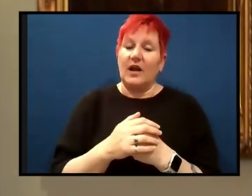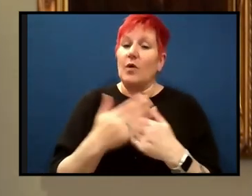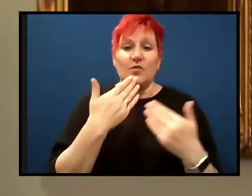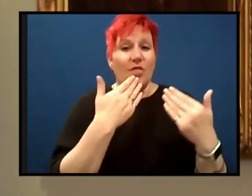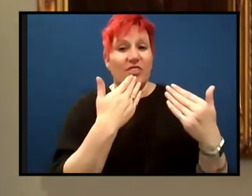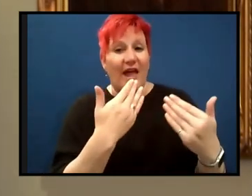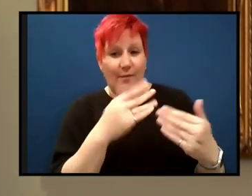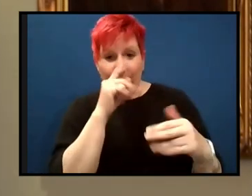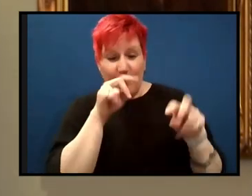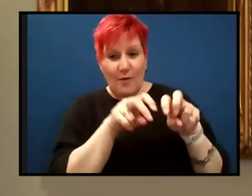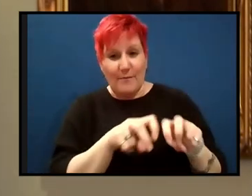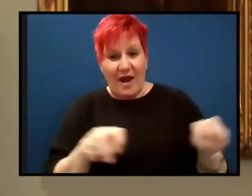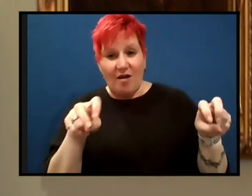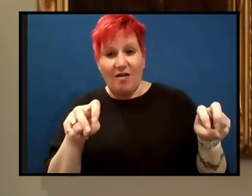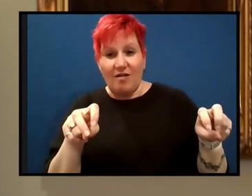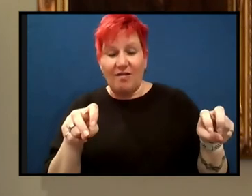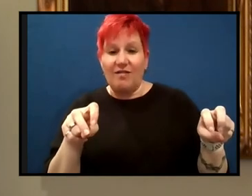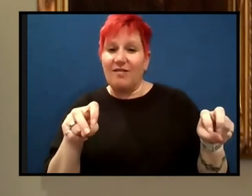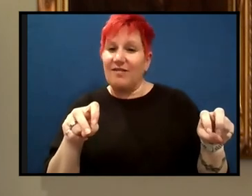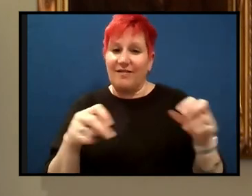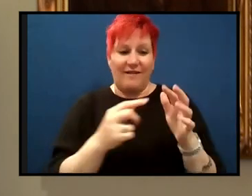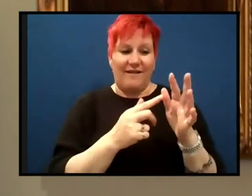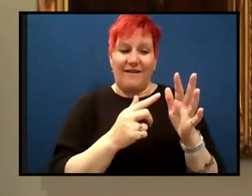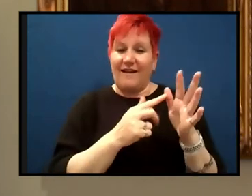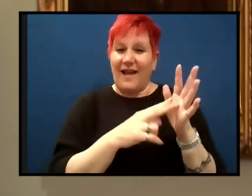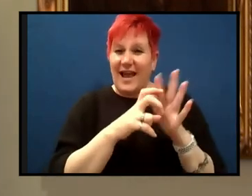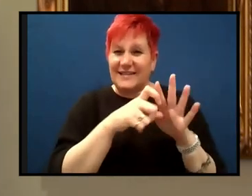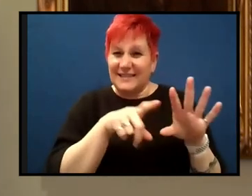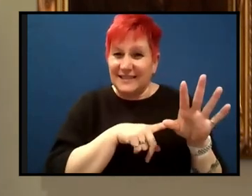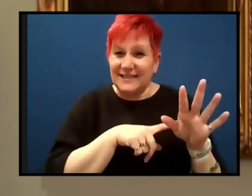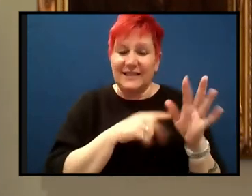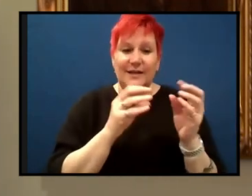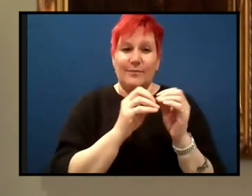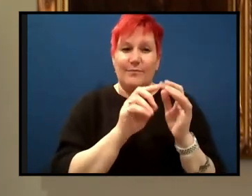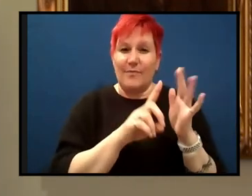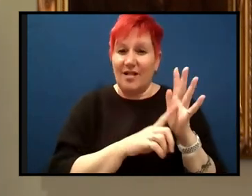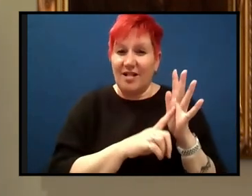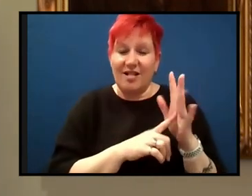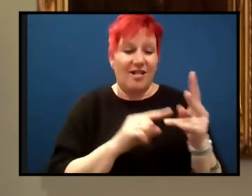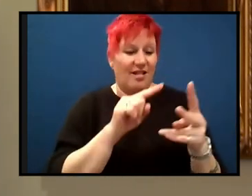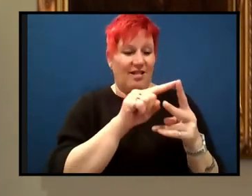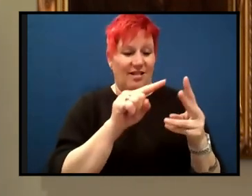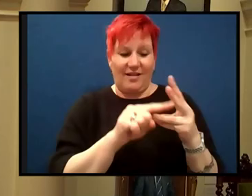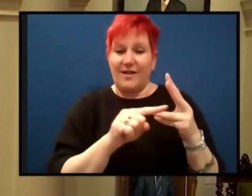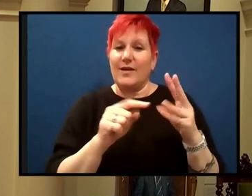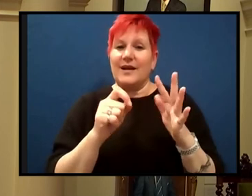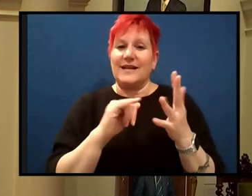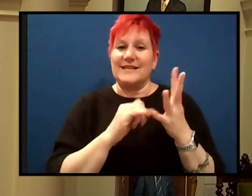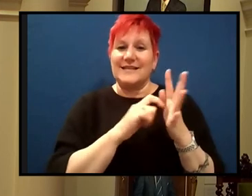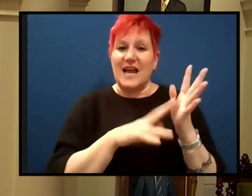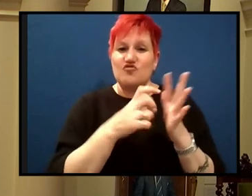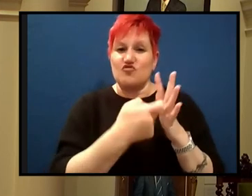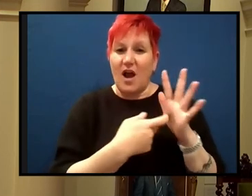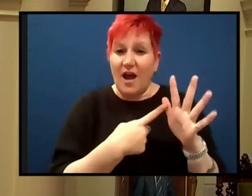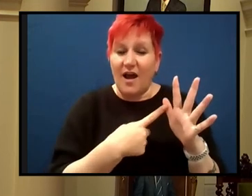Gledo, Dr. Bill Birch, Associate Professor Sandra McLaren, and Professor Peter Betts, thank you so much for